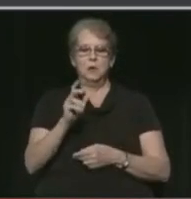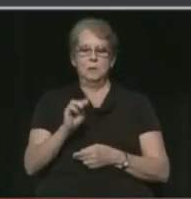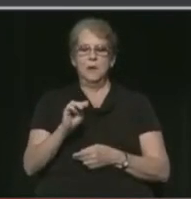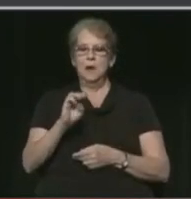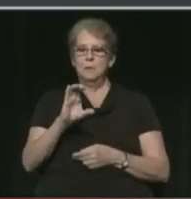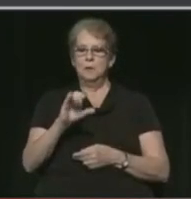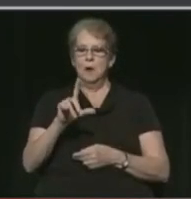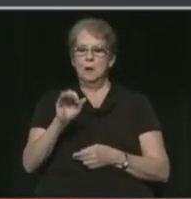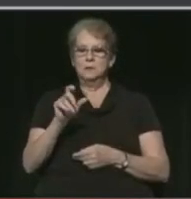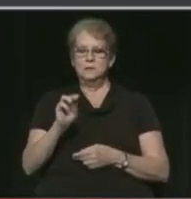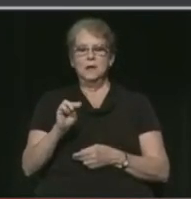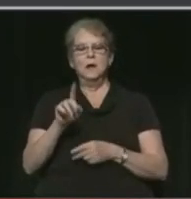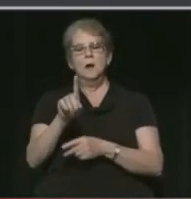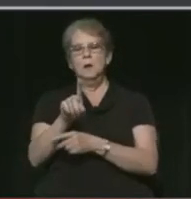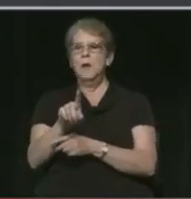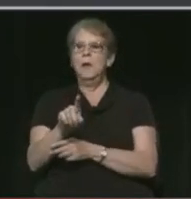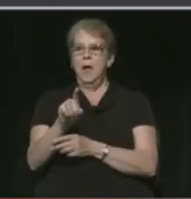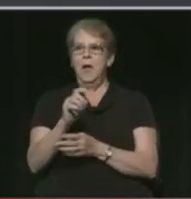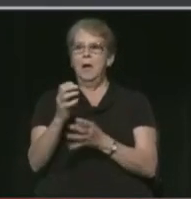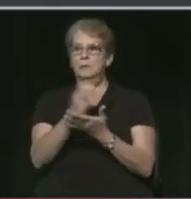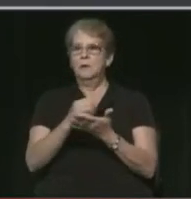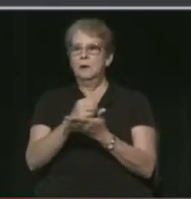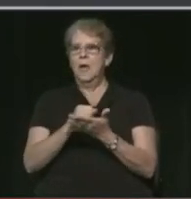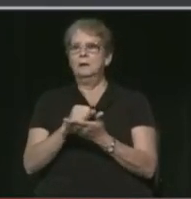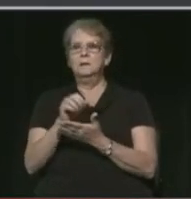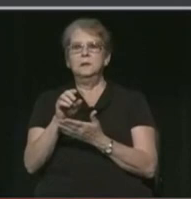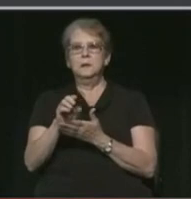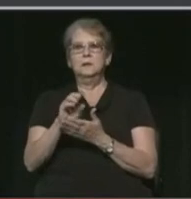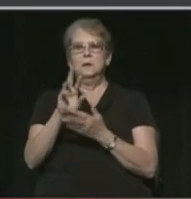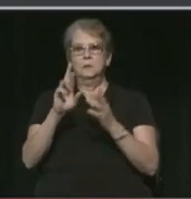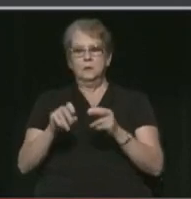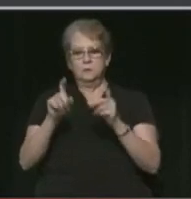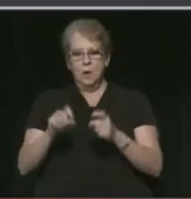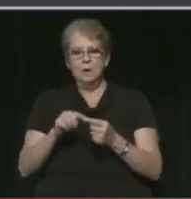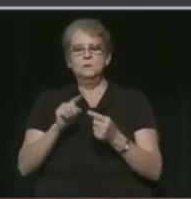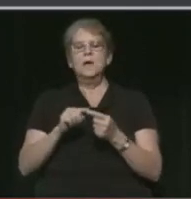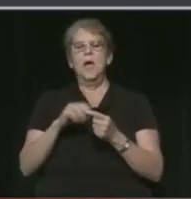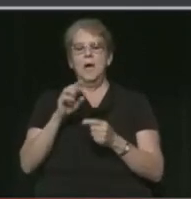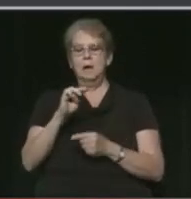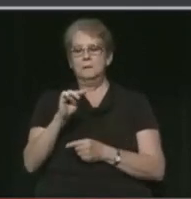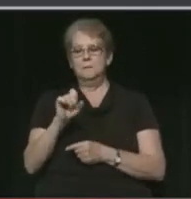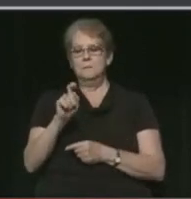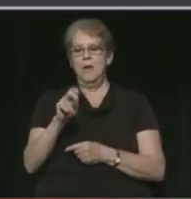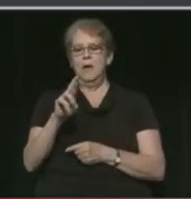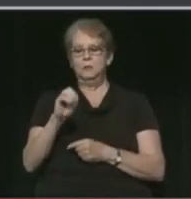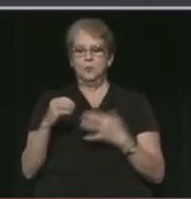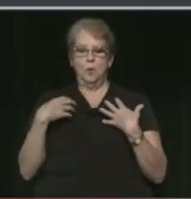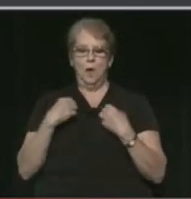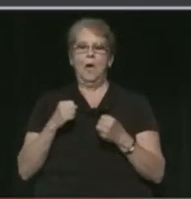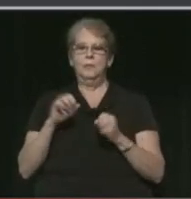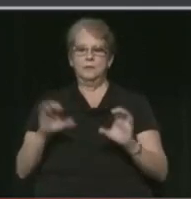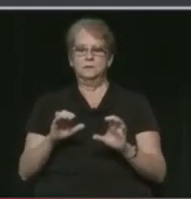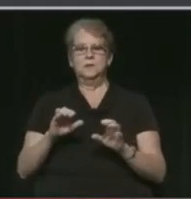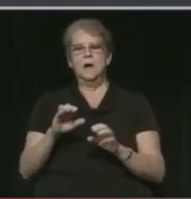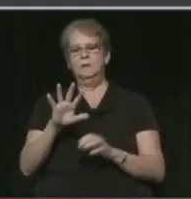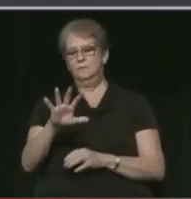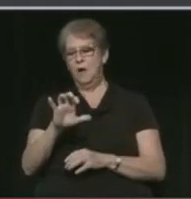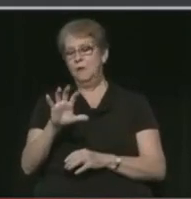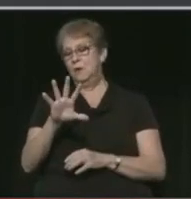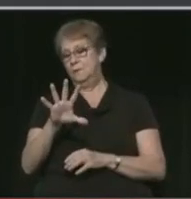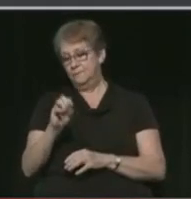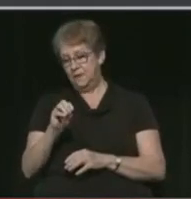898 tests since Sunday. Private labs have conducted even more, and Metro Health has conducted roughly 550